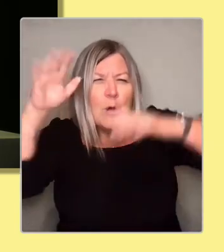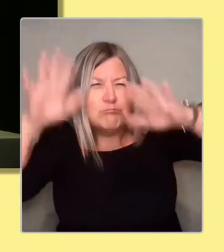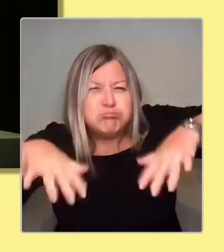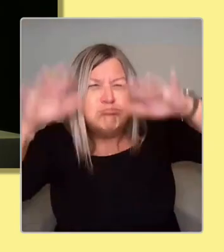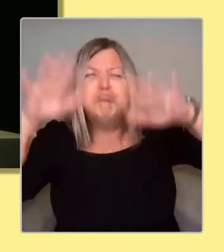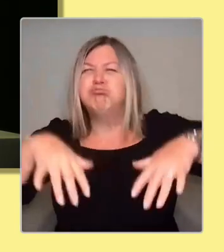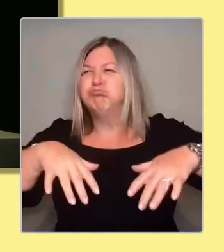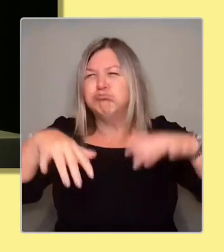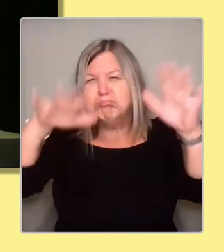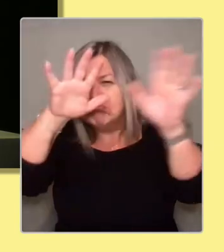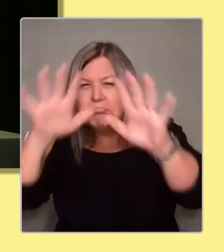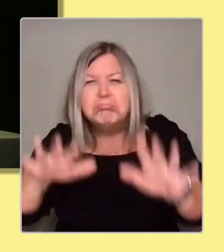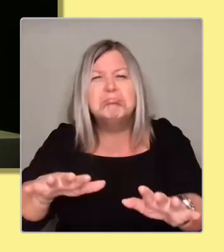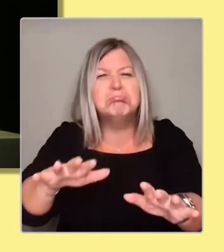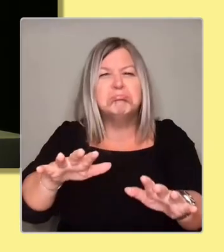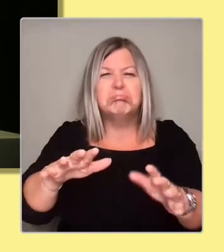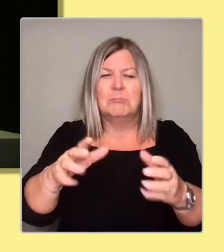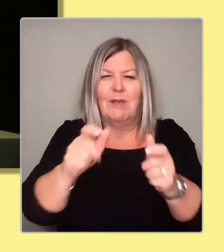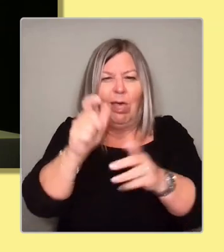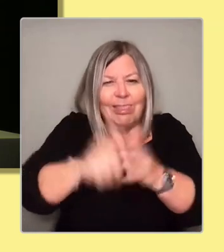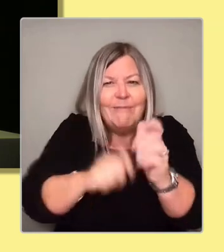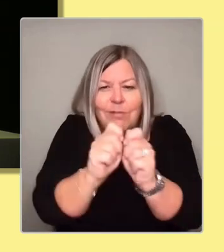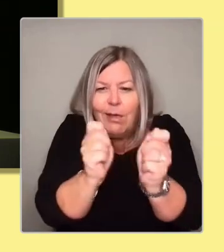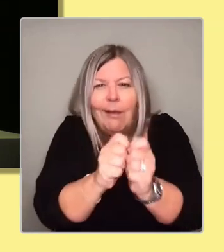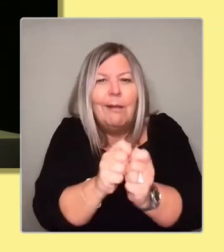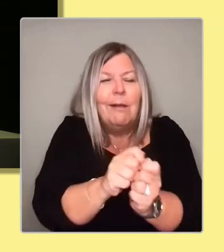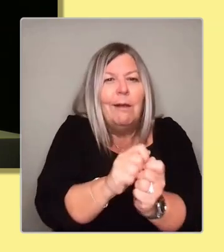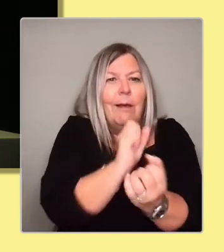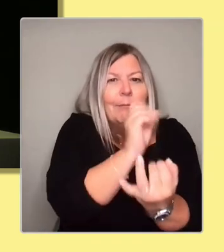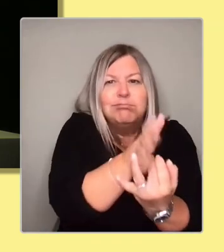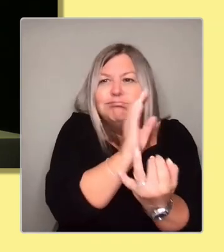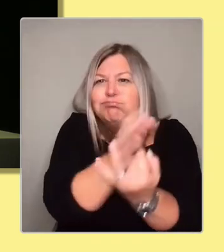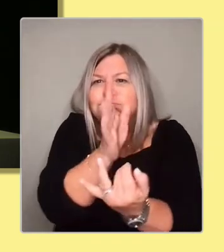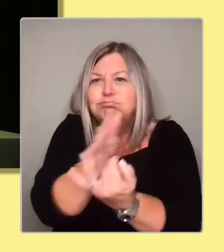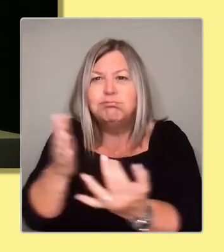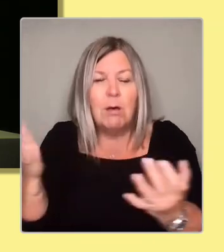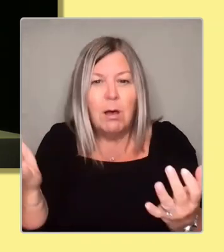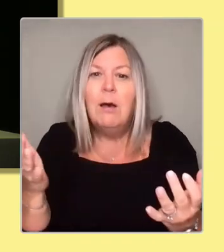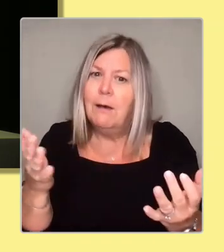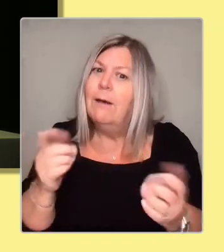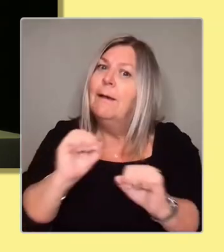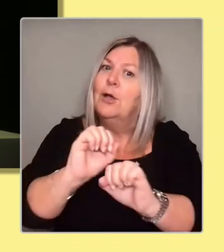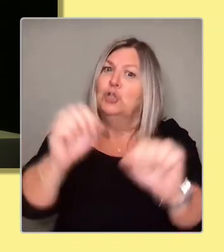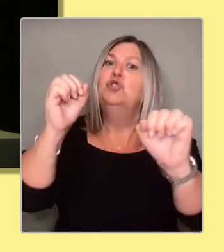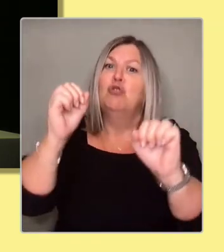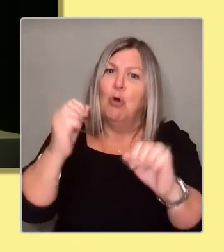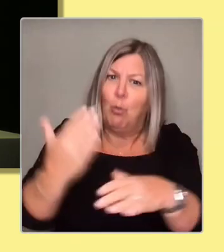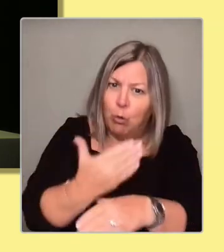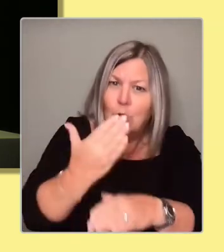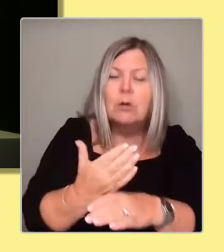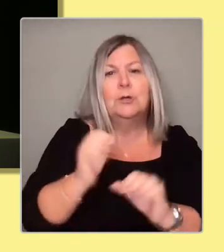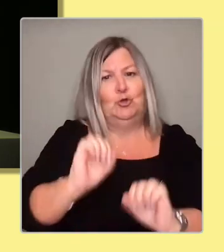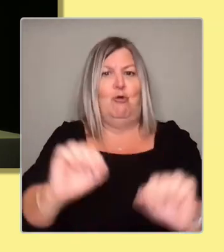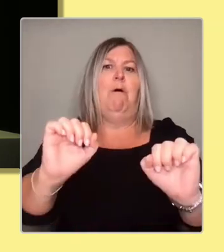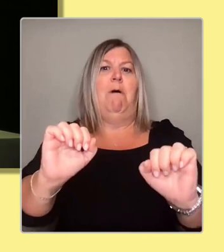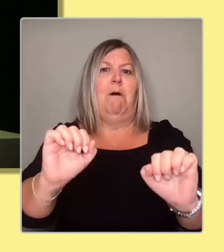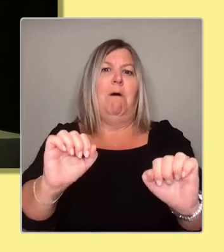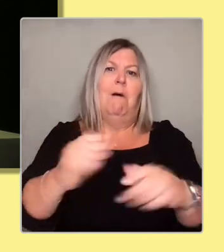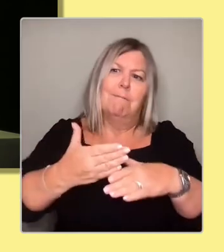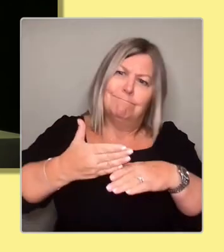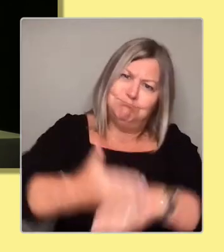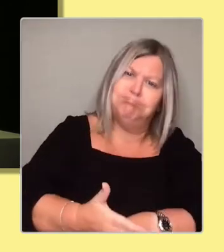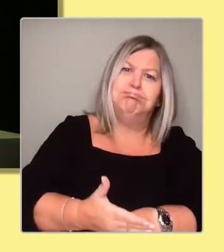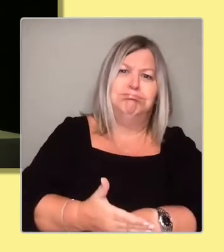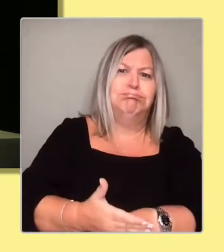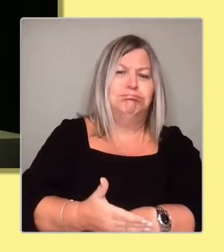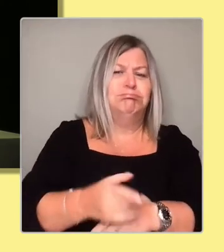soggy leaflets you're trying to pull through the letterbox. That is down to your graft. And you're rightly proud of the record